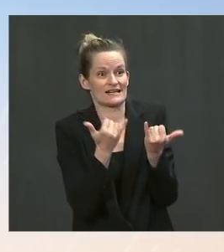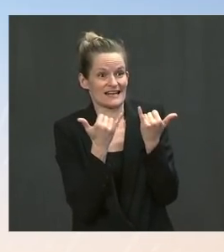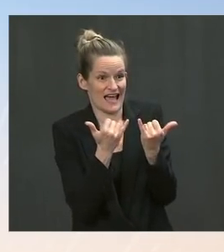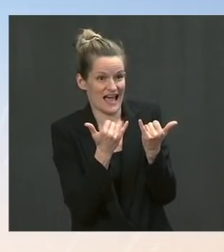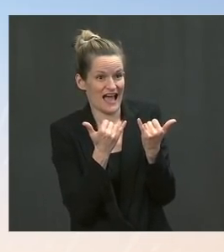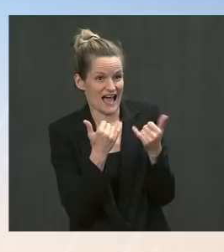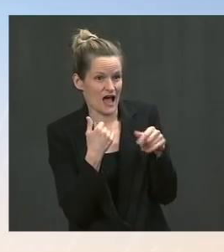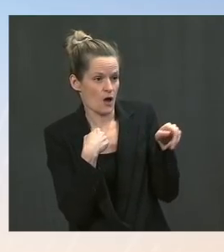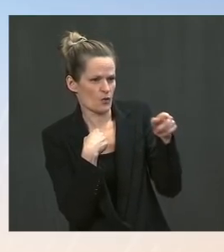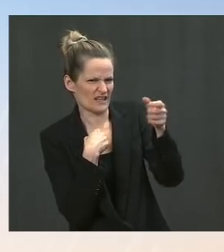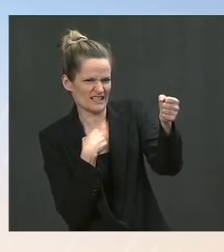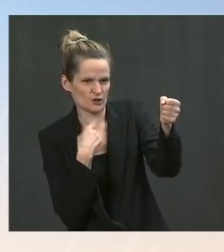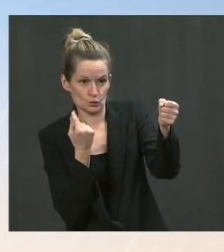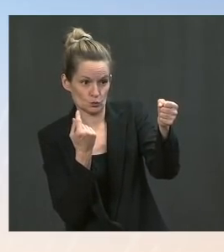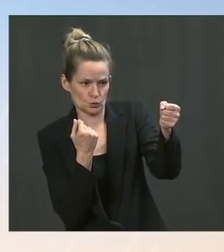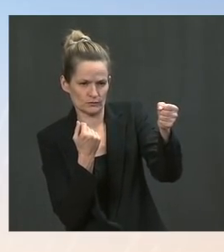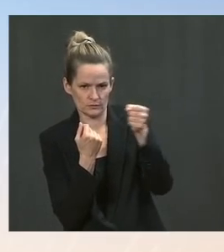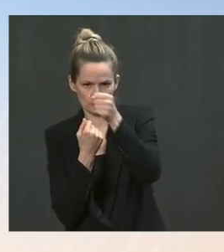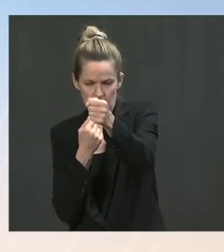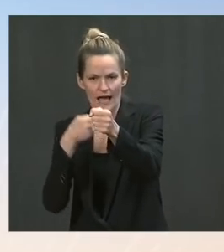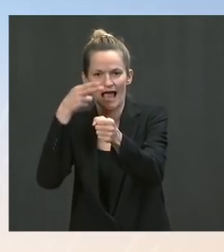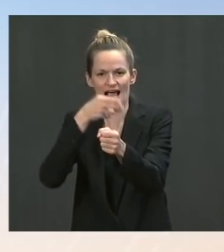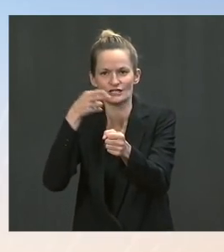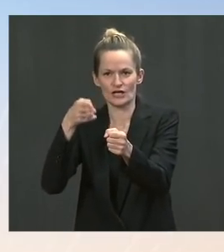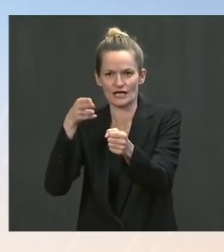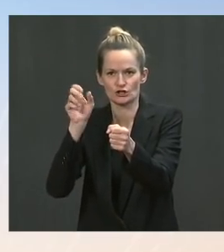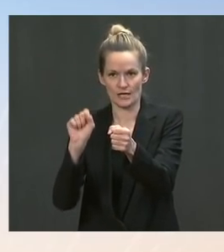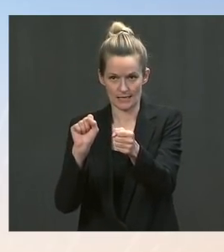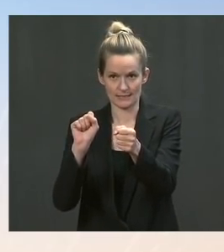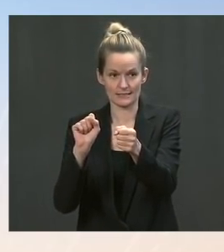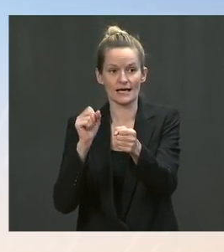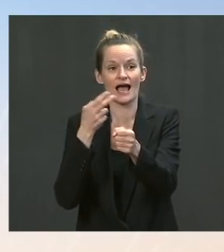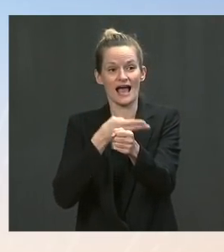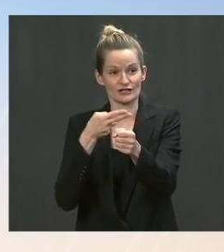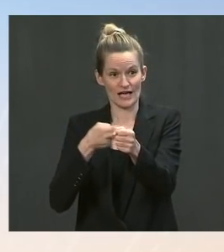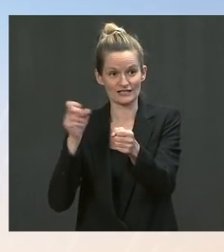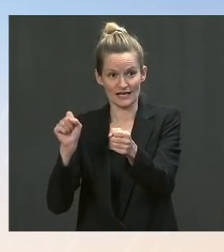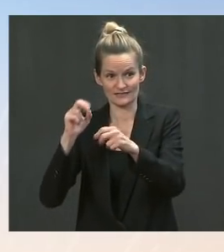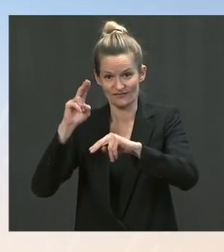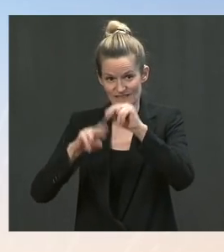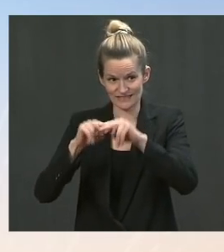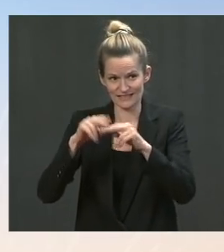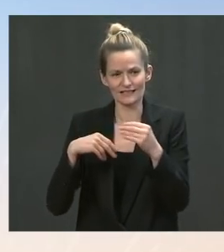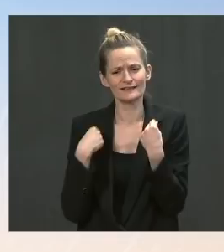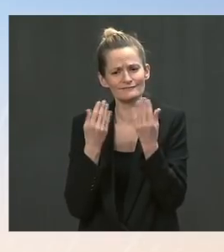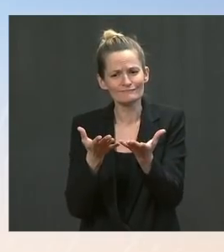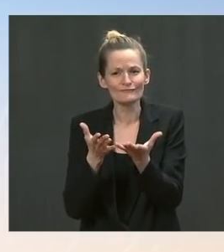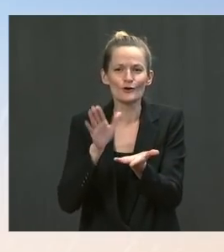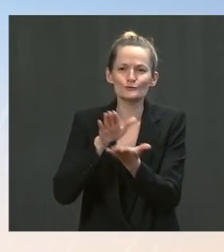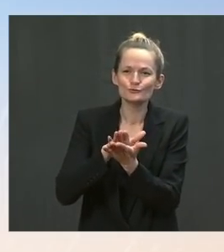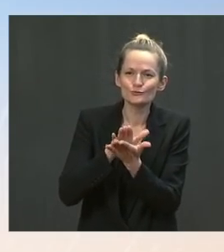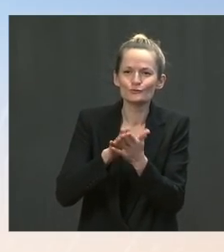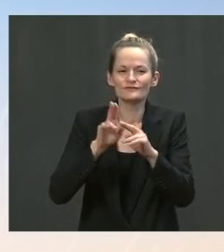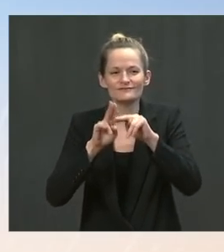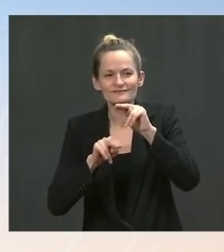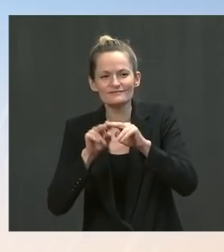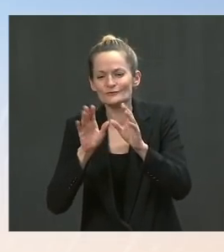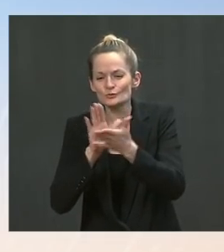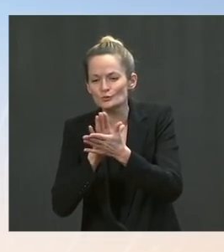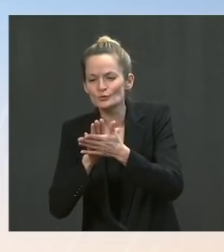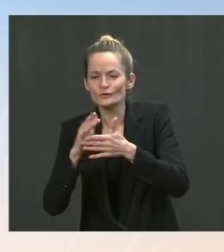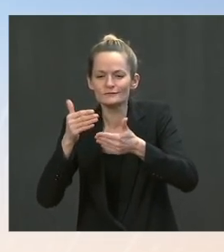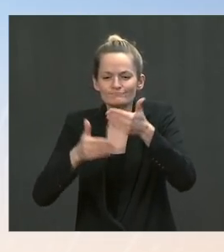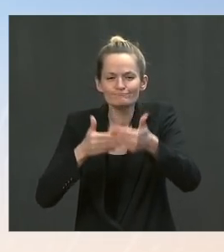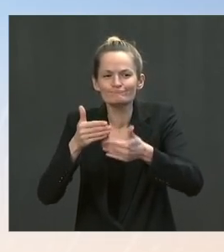resources, health resources, et cetera. But we're always working to reduce that time. There is also another factor, which is vetting and ensuring that these